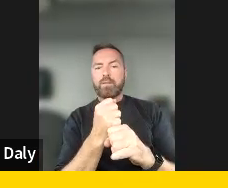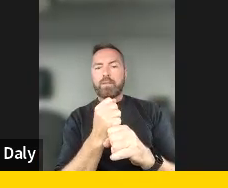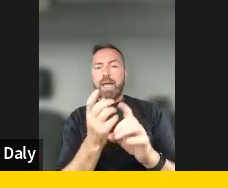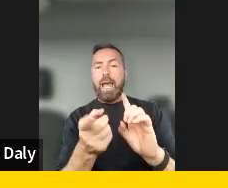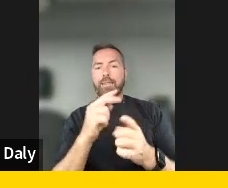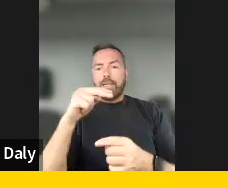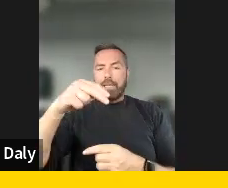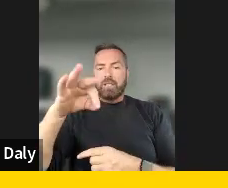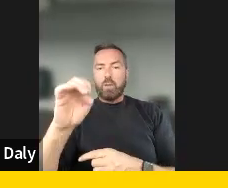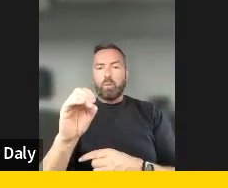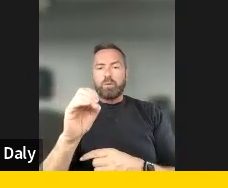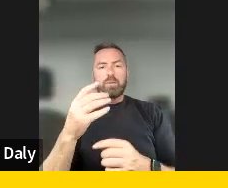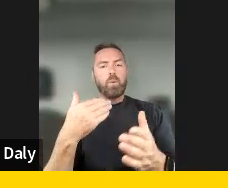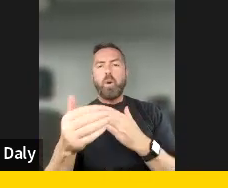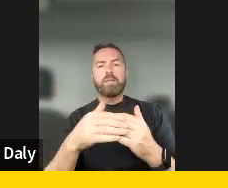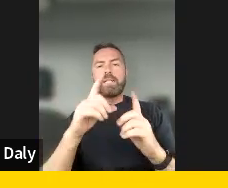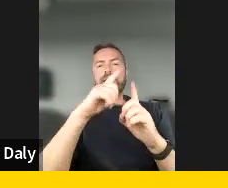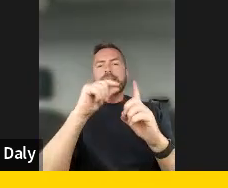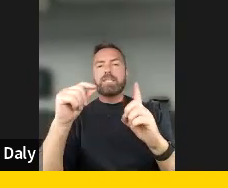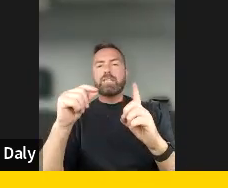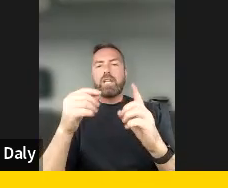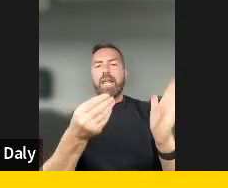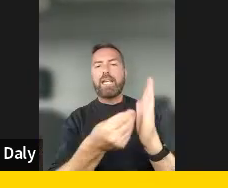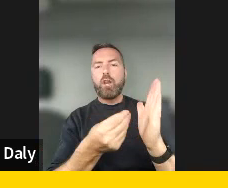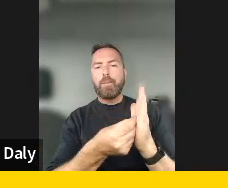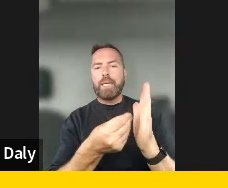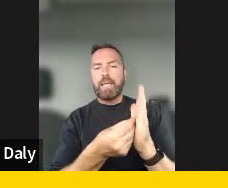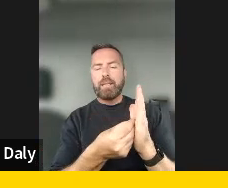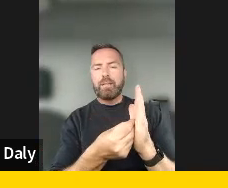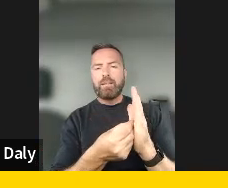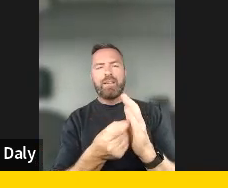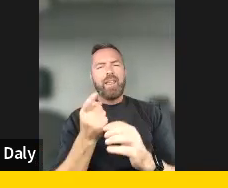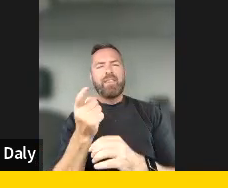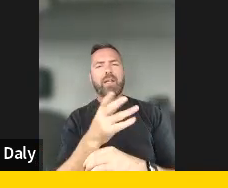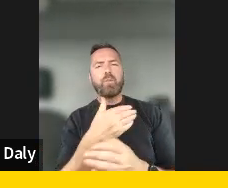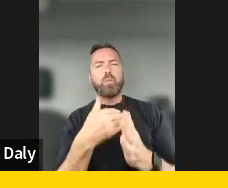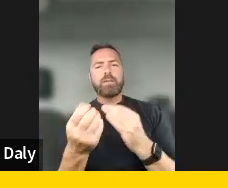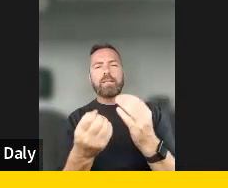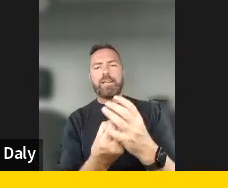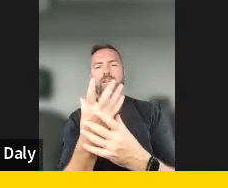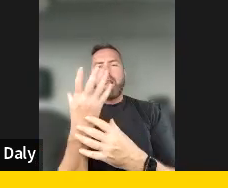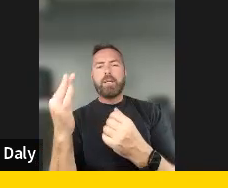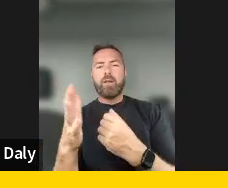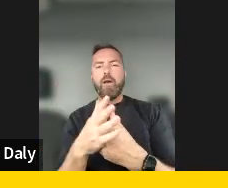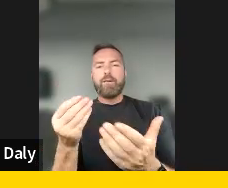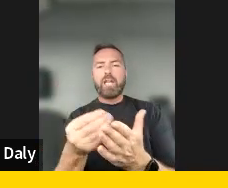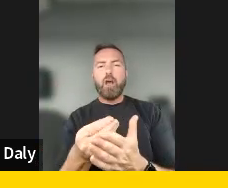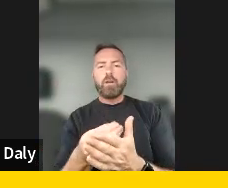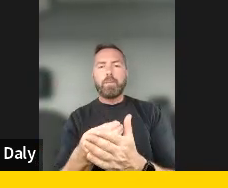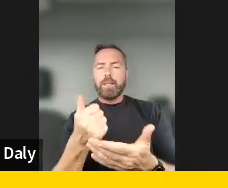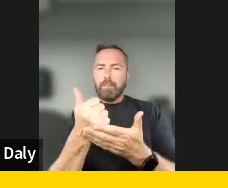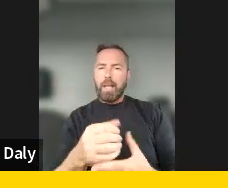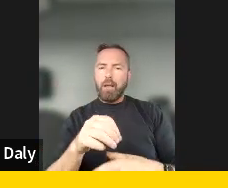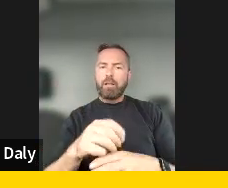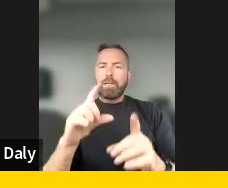economy. So digital economy is really the development of our economy based on digital computing. And